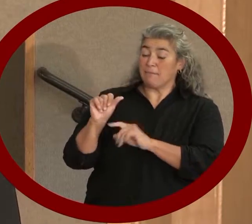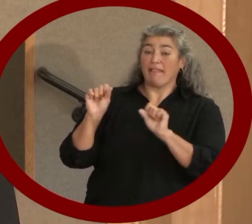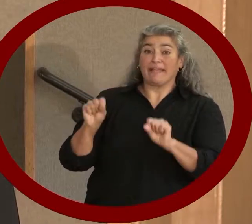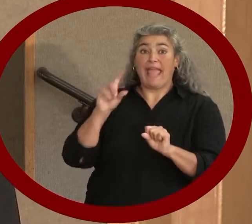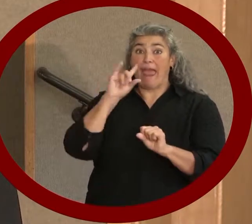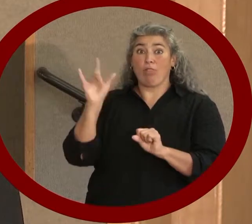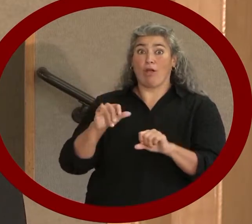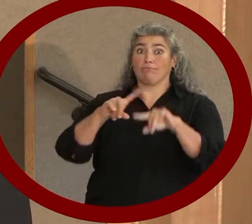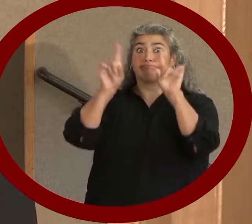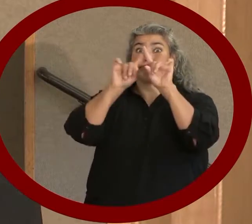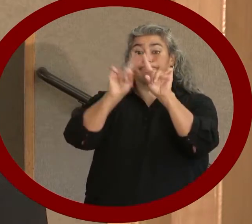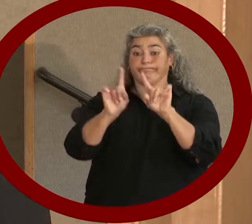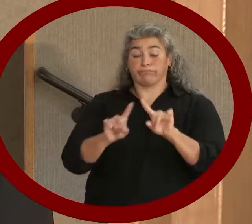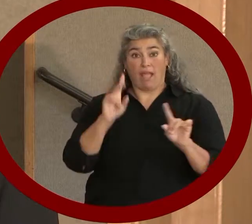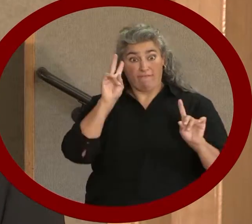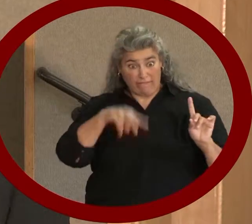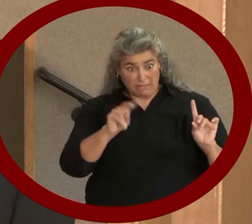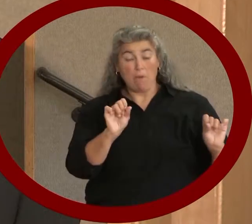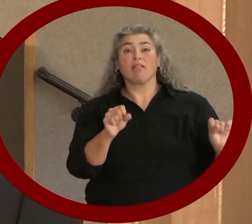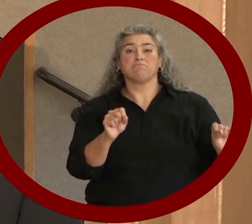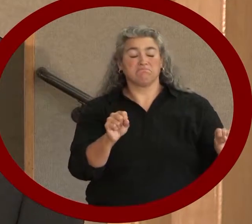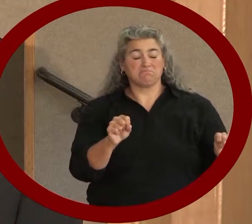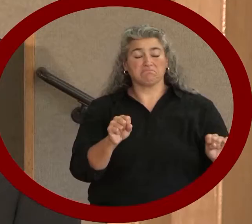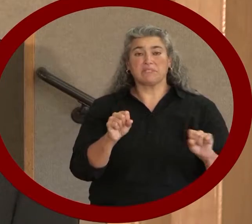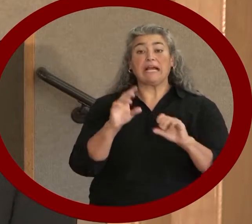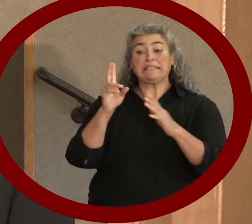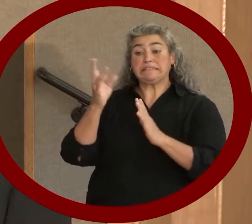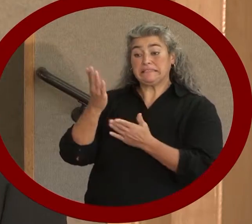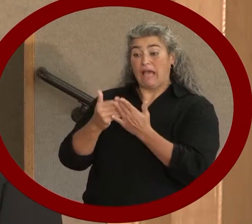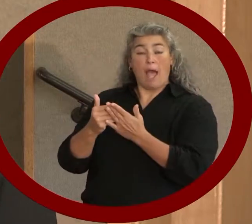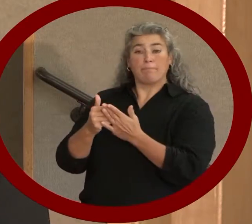forms. Some visible, some invisible.